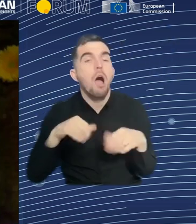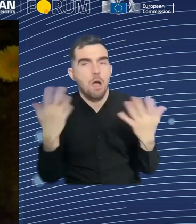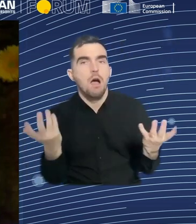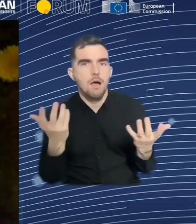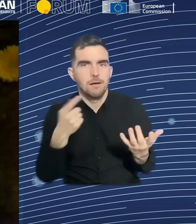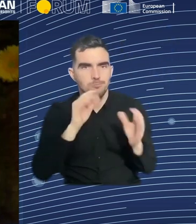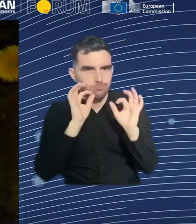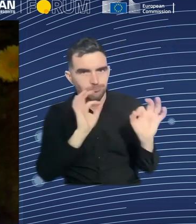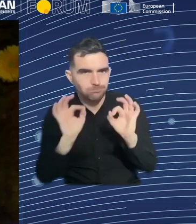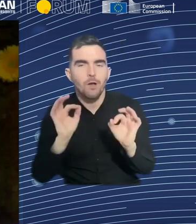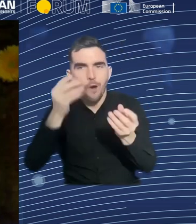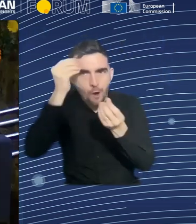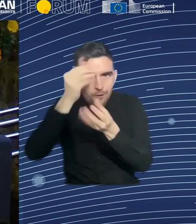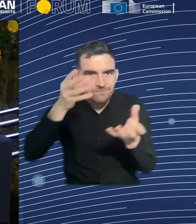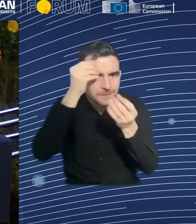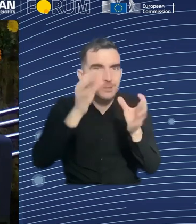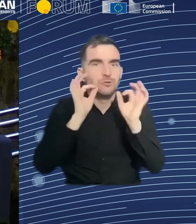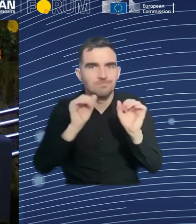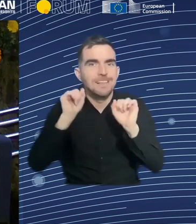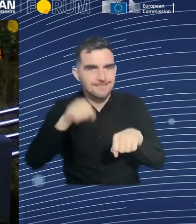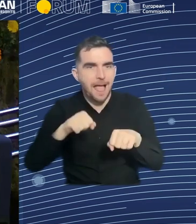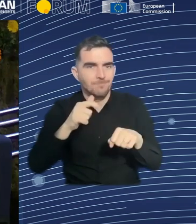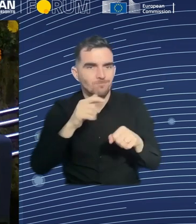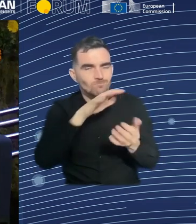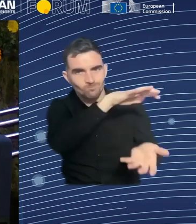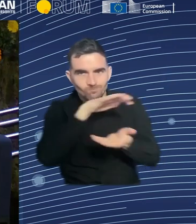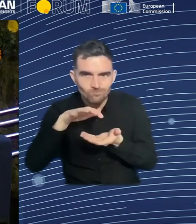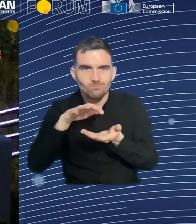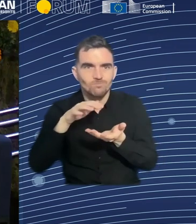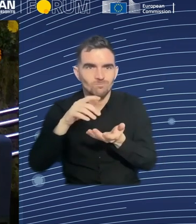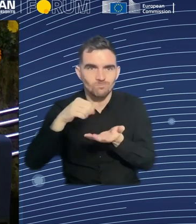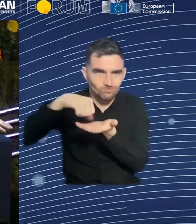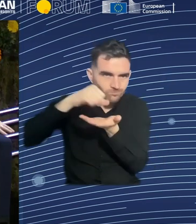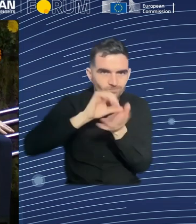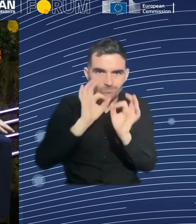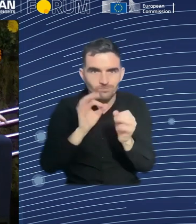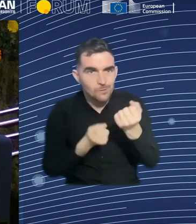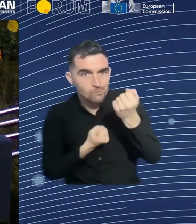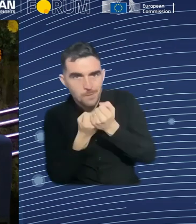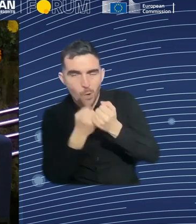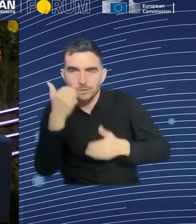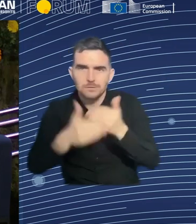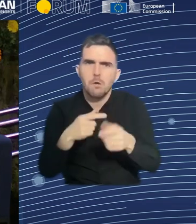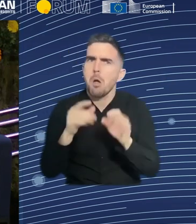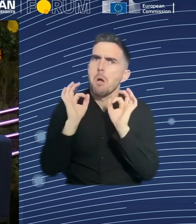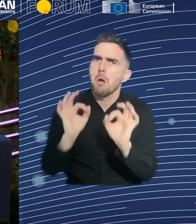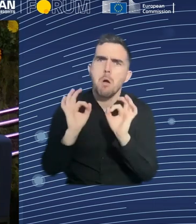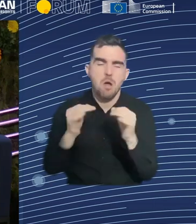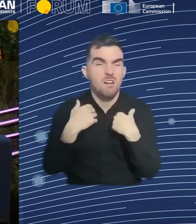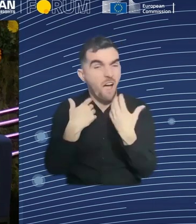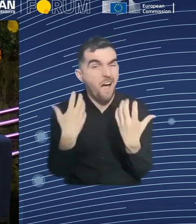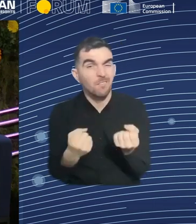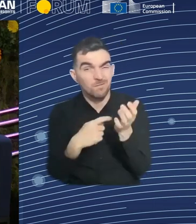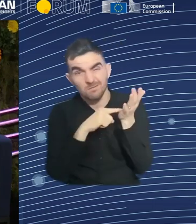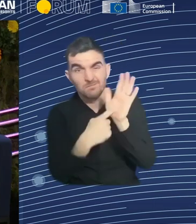some support. So that is a really interesting thing. We had proof of concept yet. In January, it will be